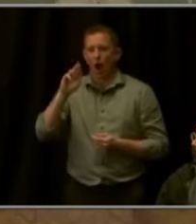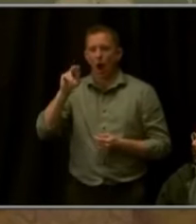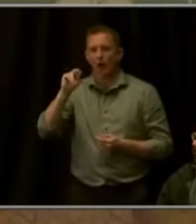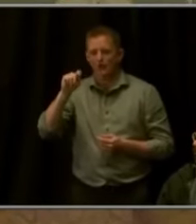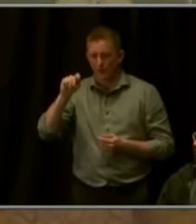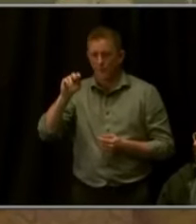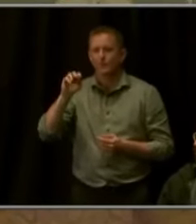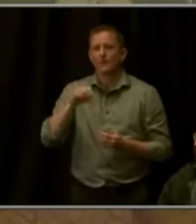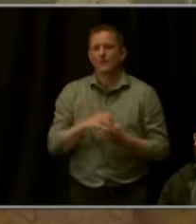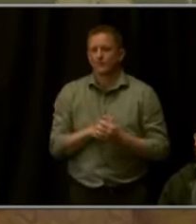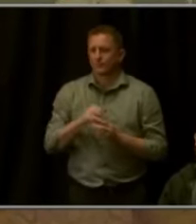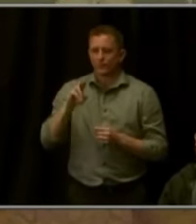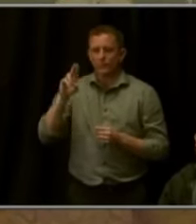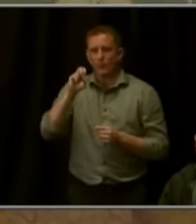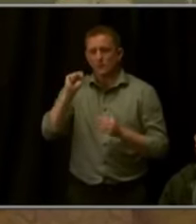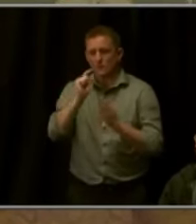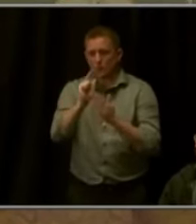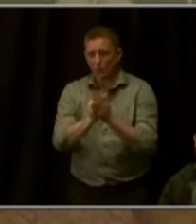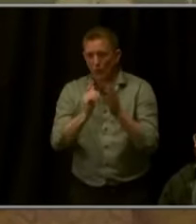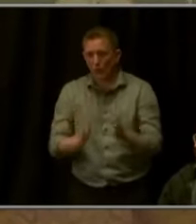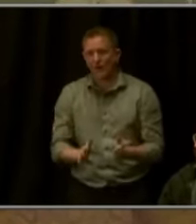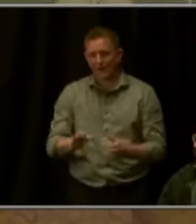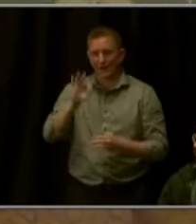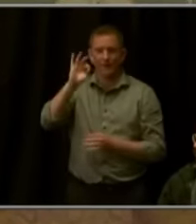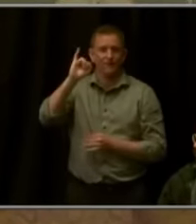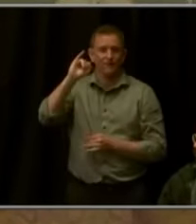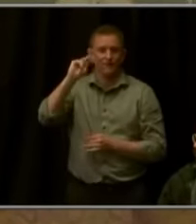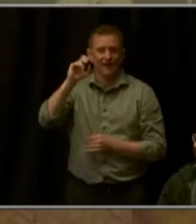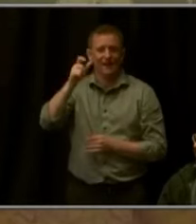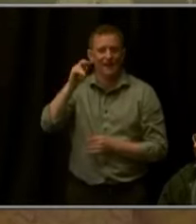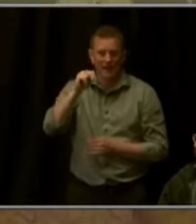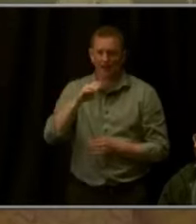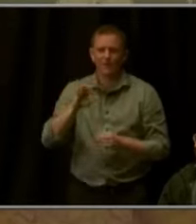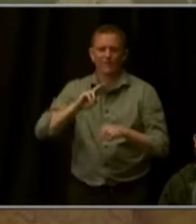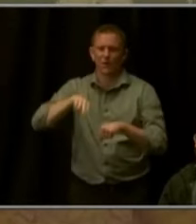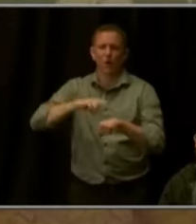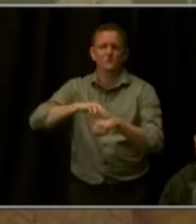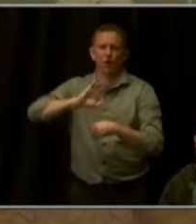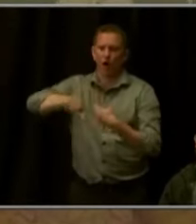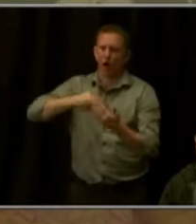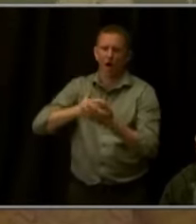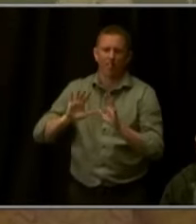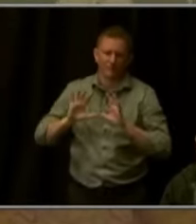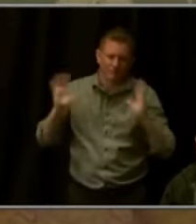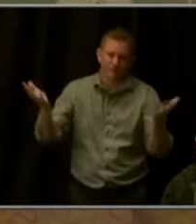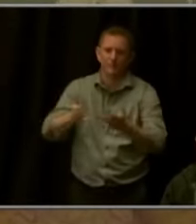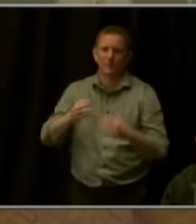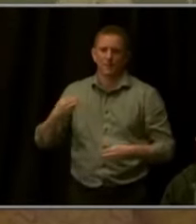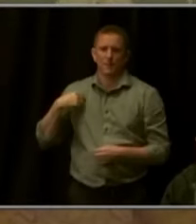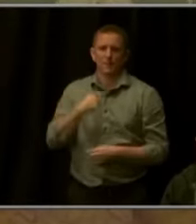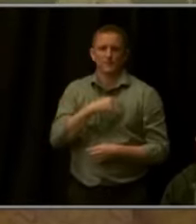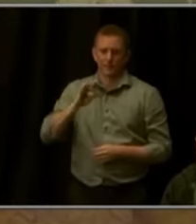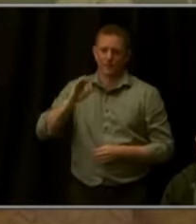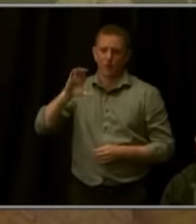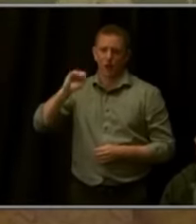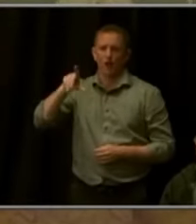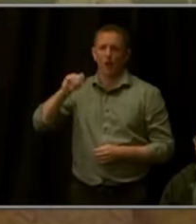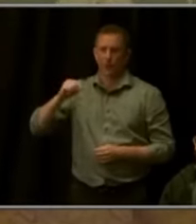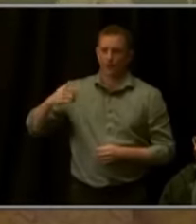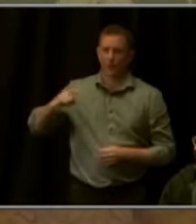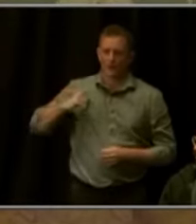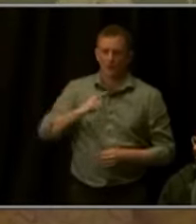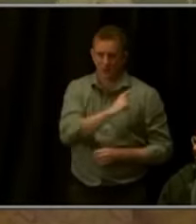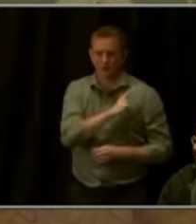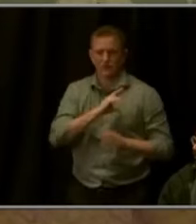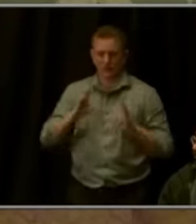Cole Finnegan, and of course, all the members of the Colorado General Assembly. There's a guide here for me, which is